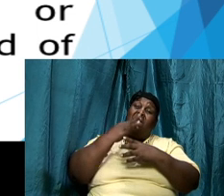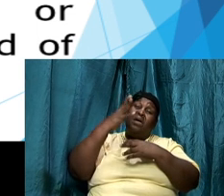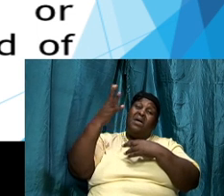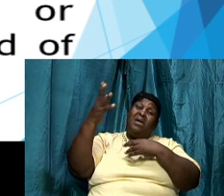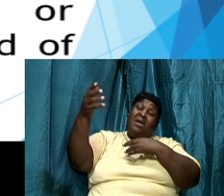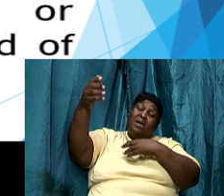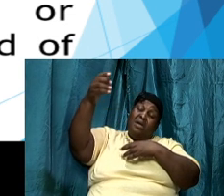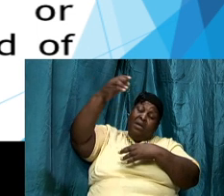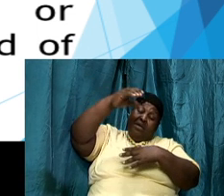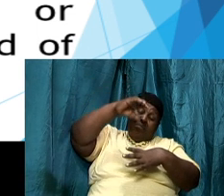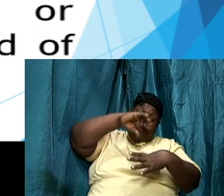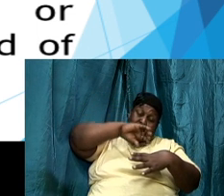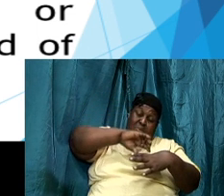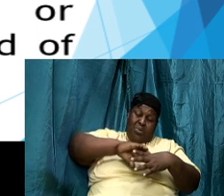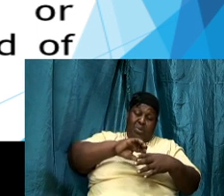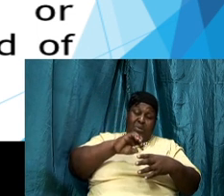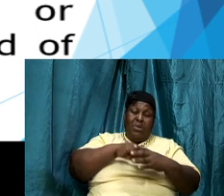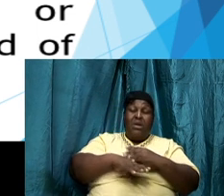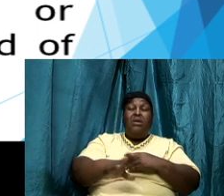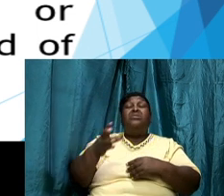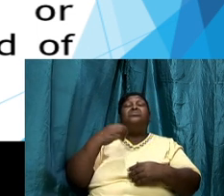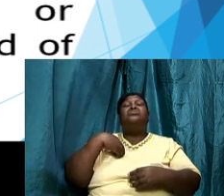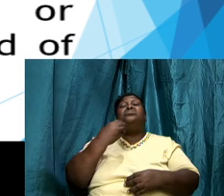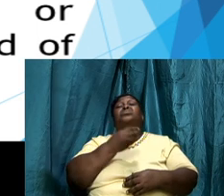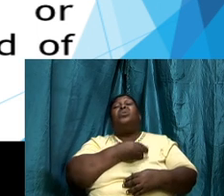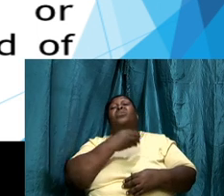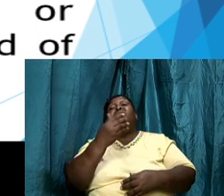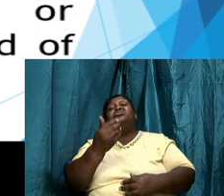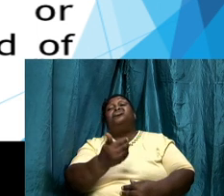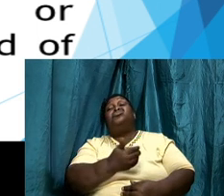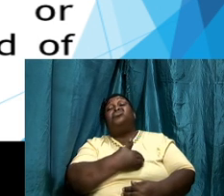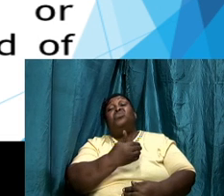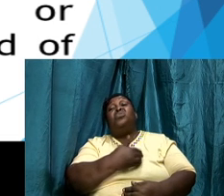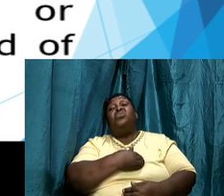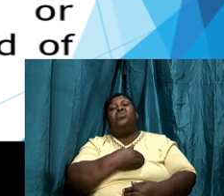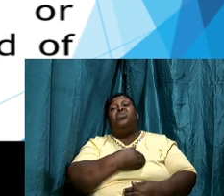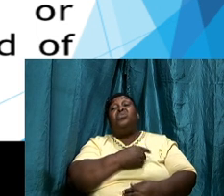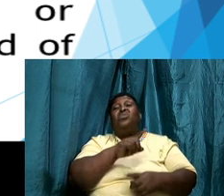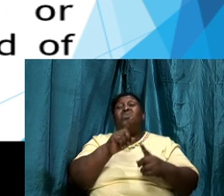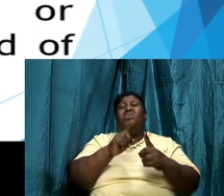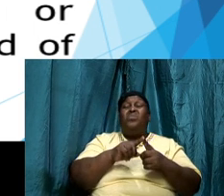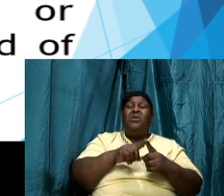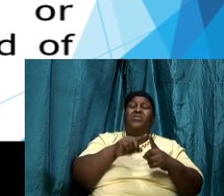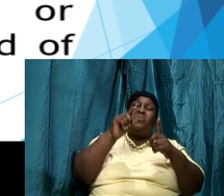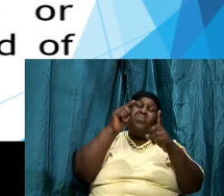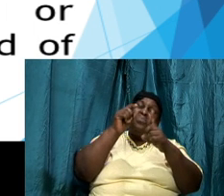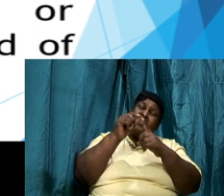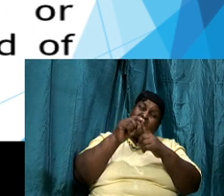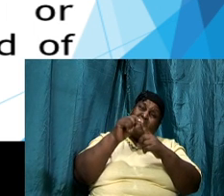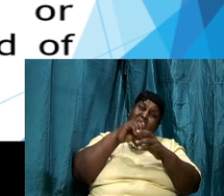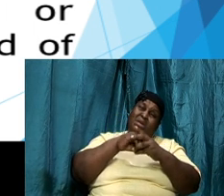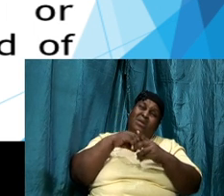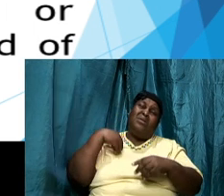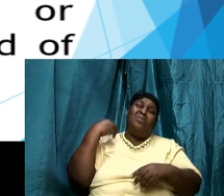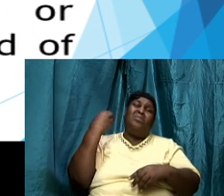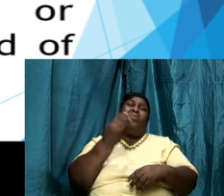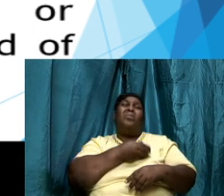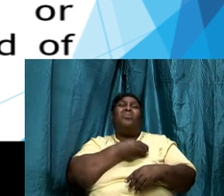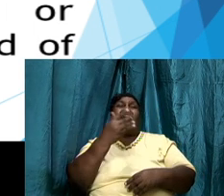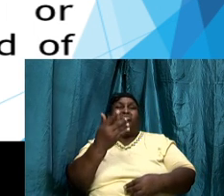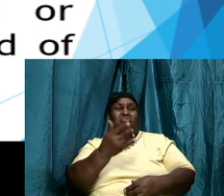system and when the word is in our system and dwelling there